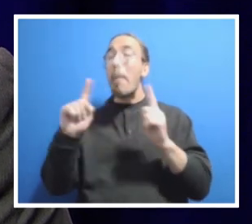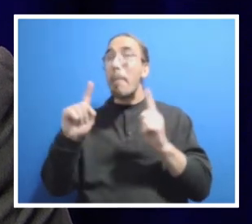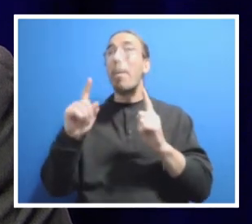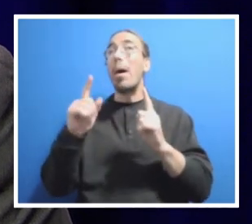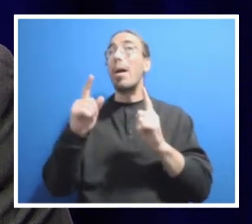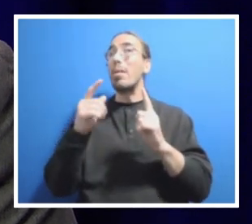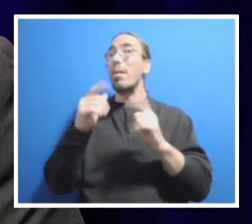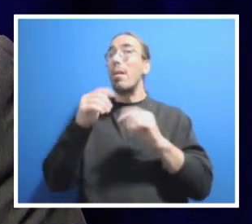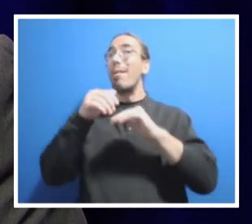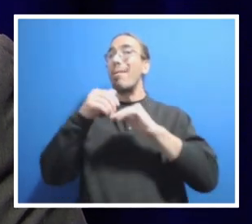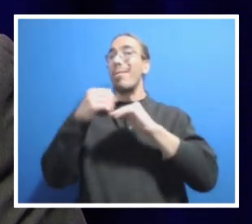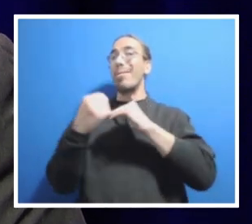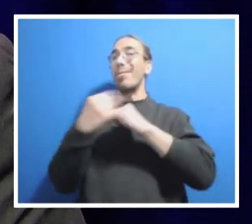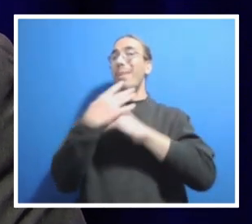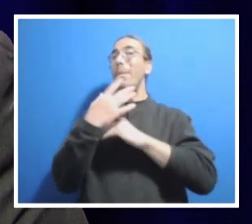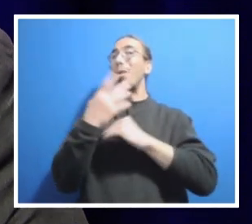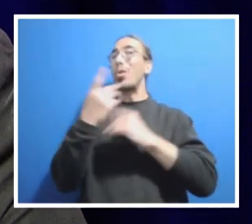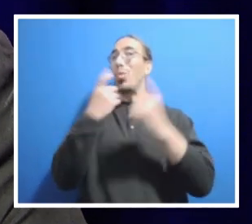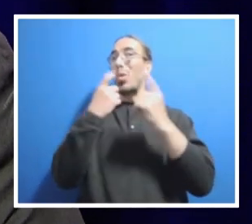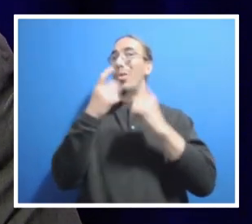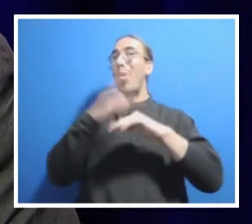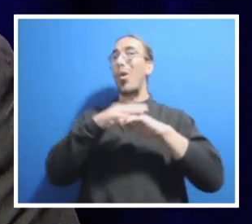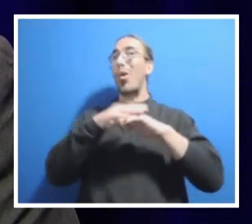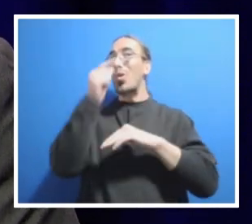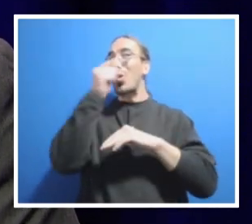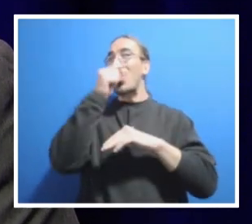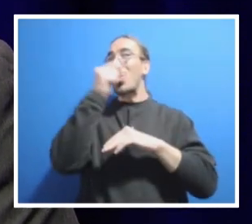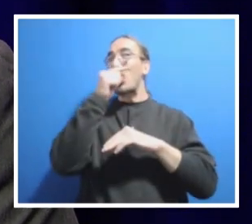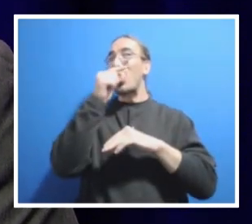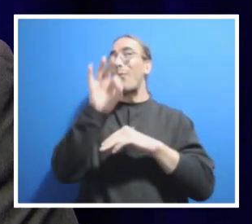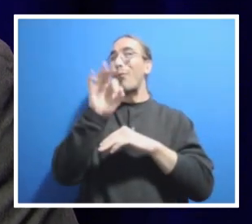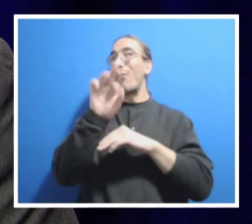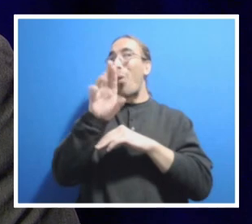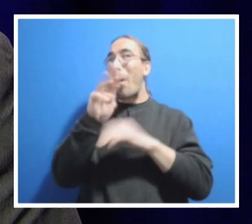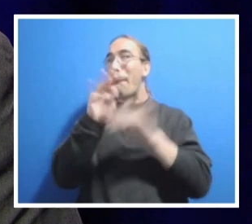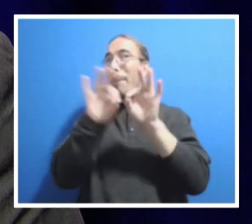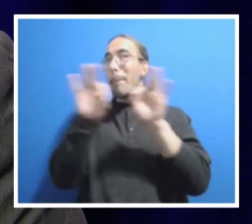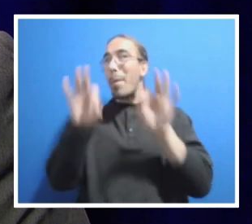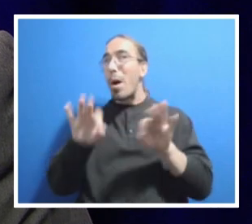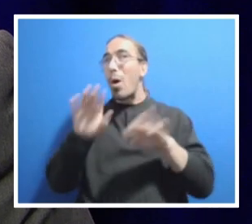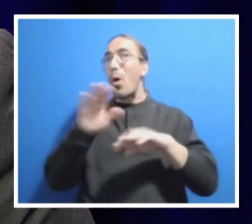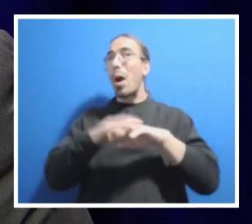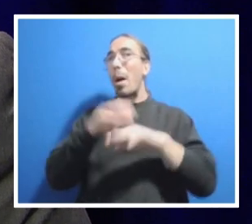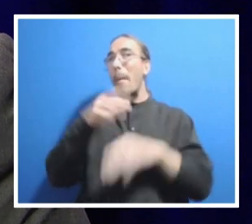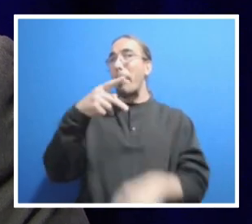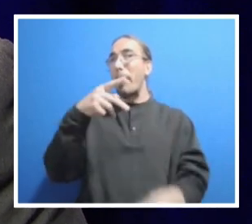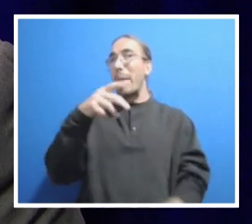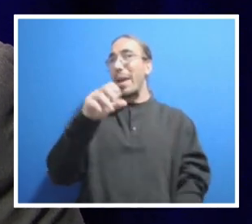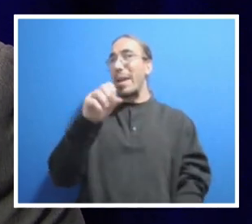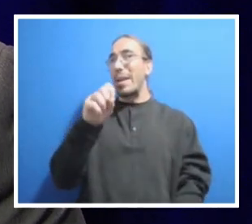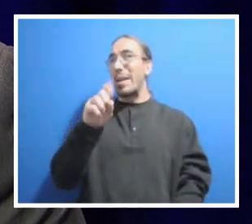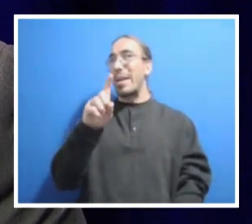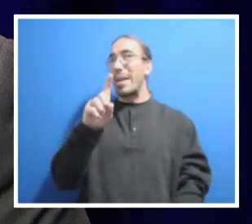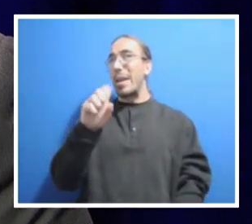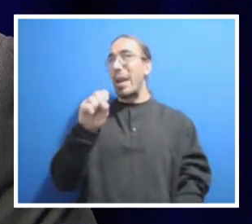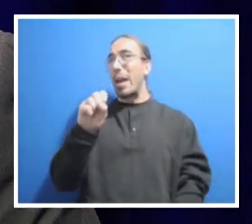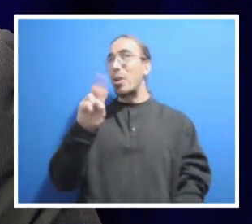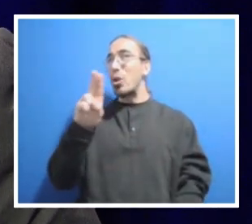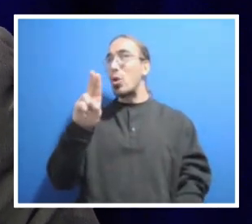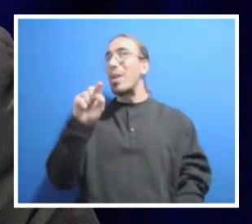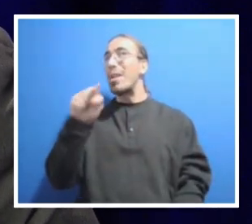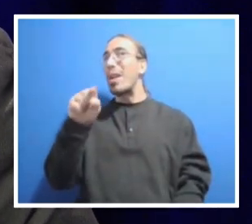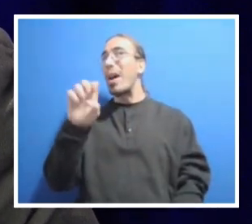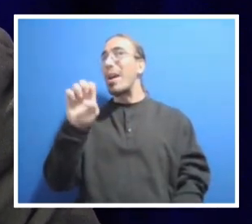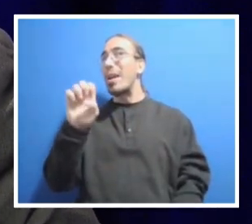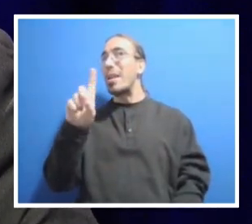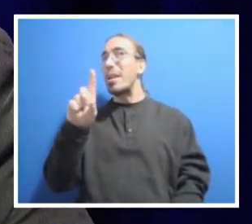through the Google Forms on this website, liveevents.psu.edu. We've received many similar questions already, so I may